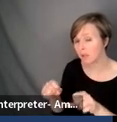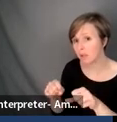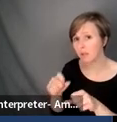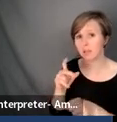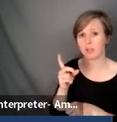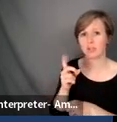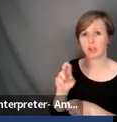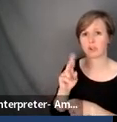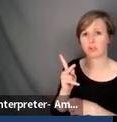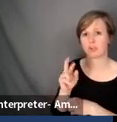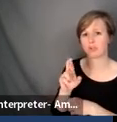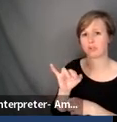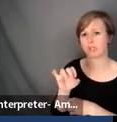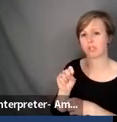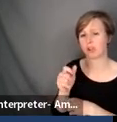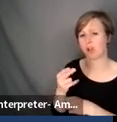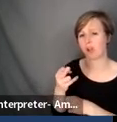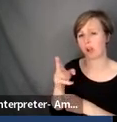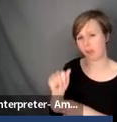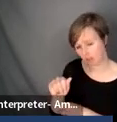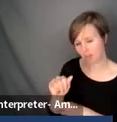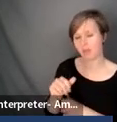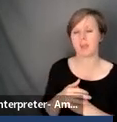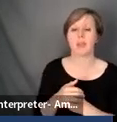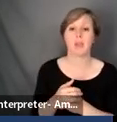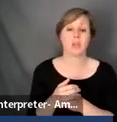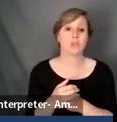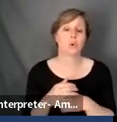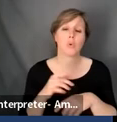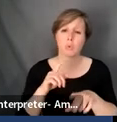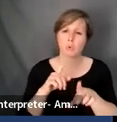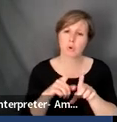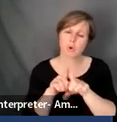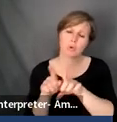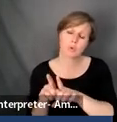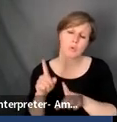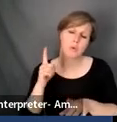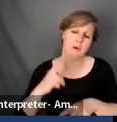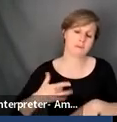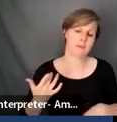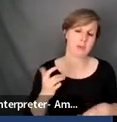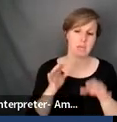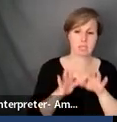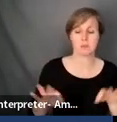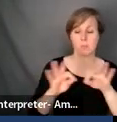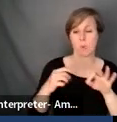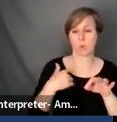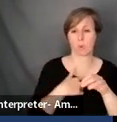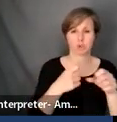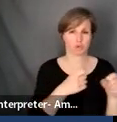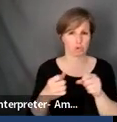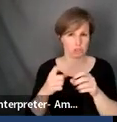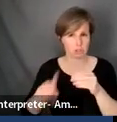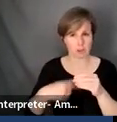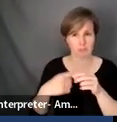Okay. Um, so I would say, in addition to what has been shared, I think it's really important that we're strategic about opposition.